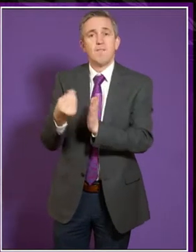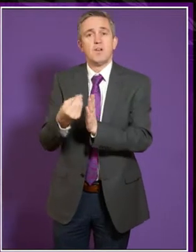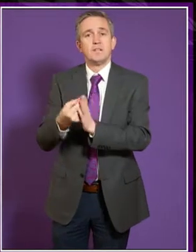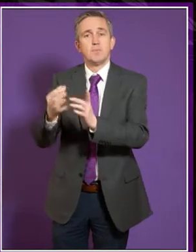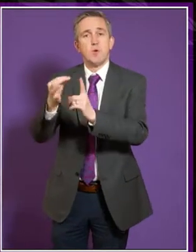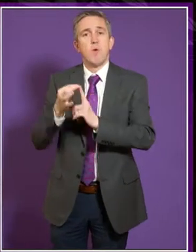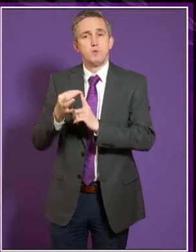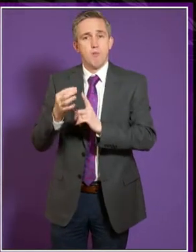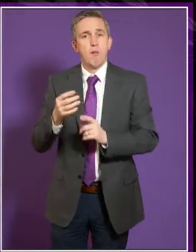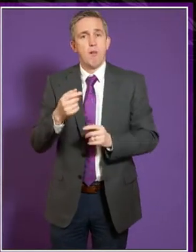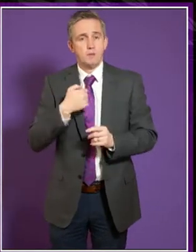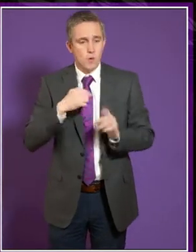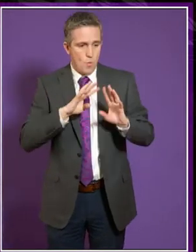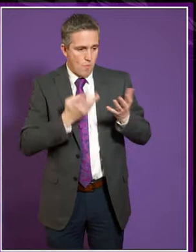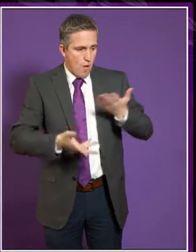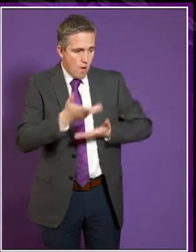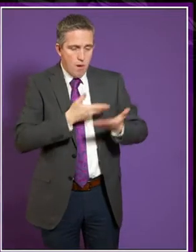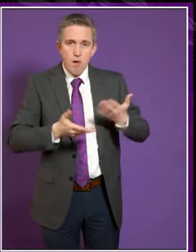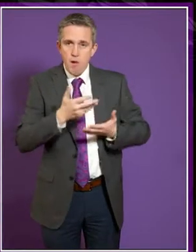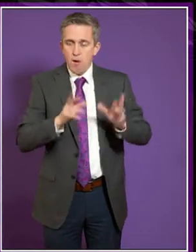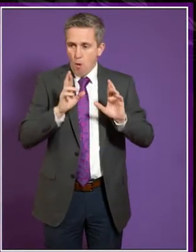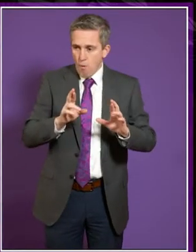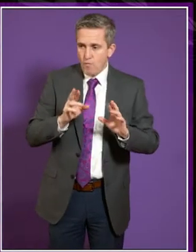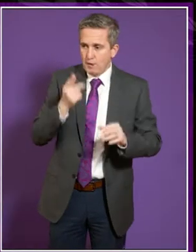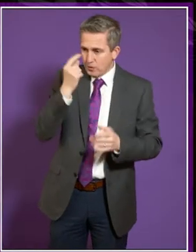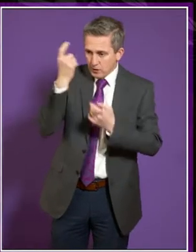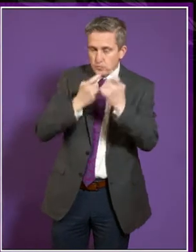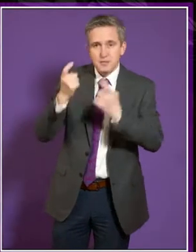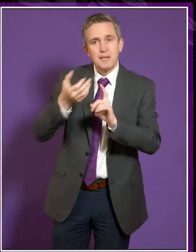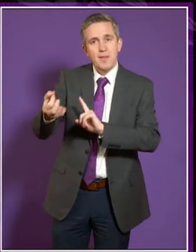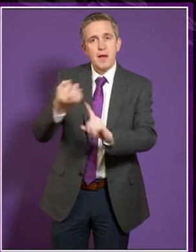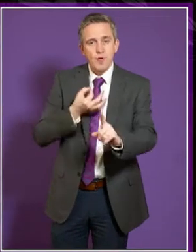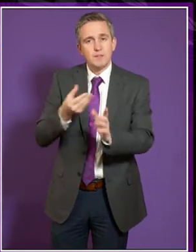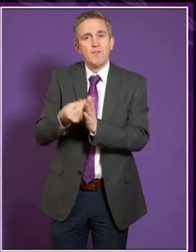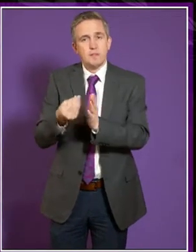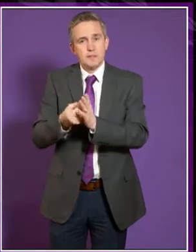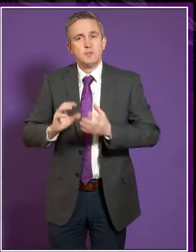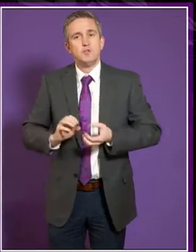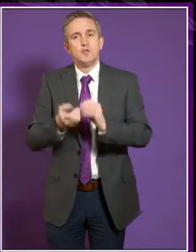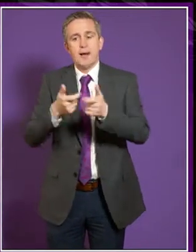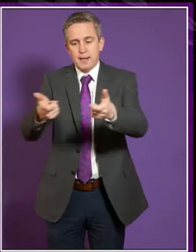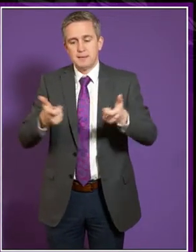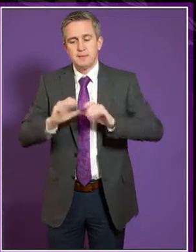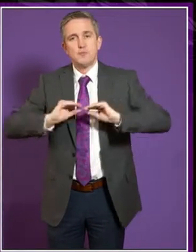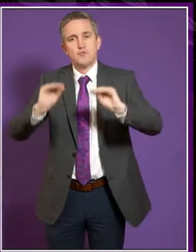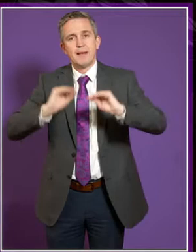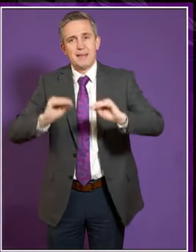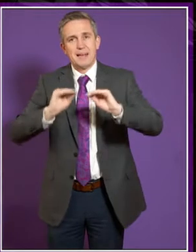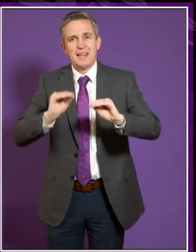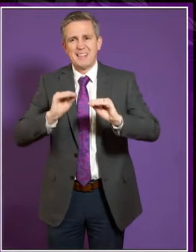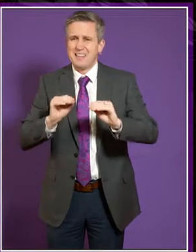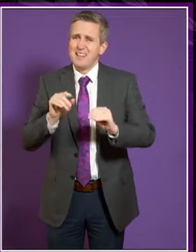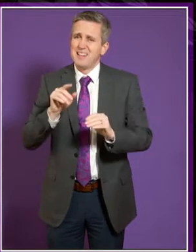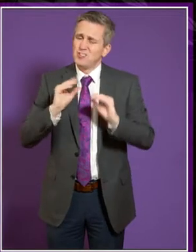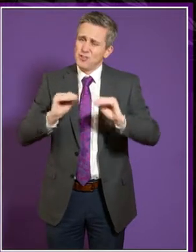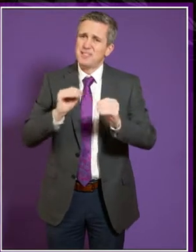team, but I have all my fingers and toes crossed. Because I do believe that training will be the most impactful thing that you can do